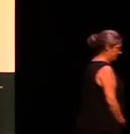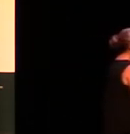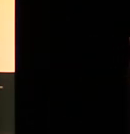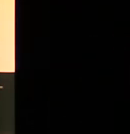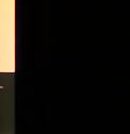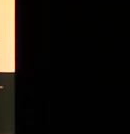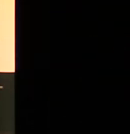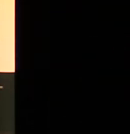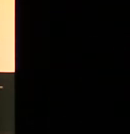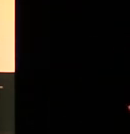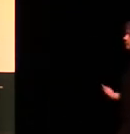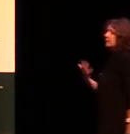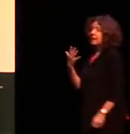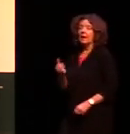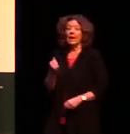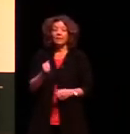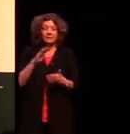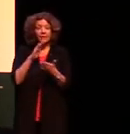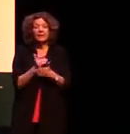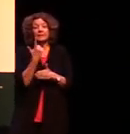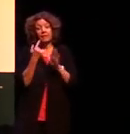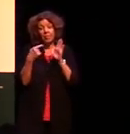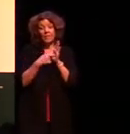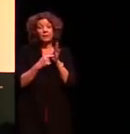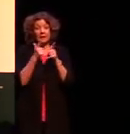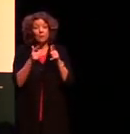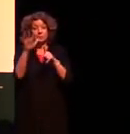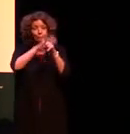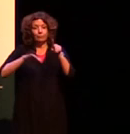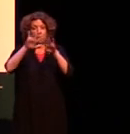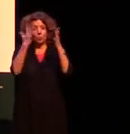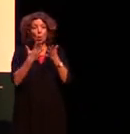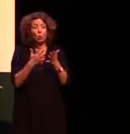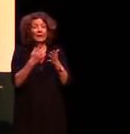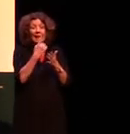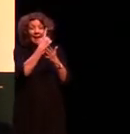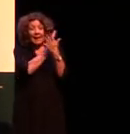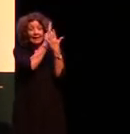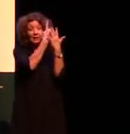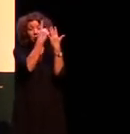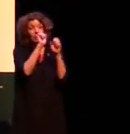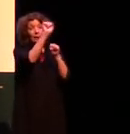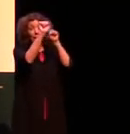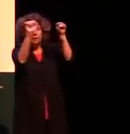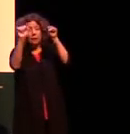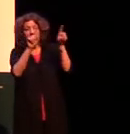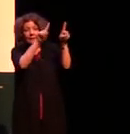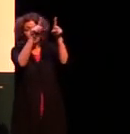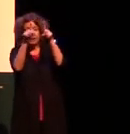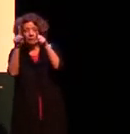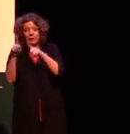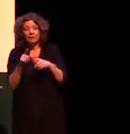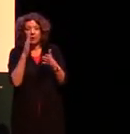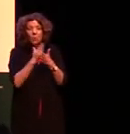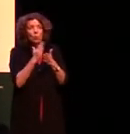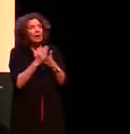and each one of these is distinct and represents a different window through which its speakers